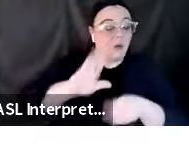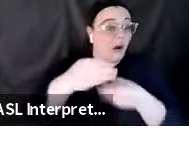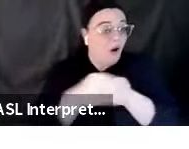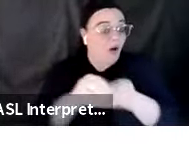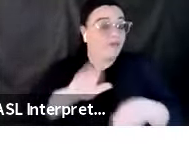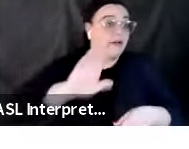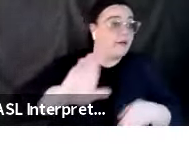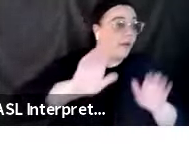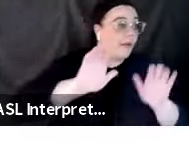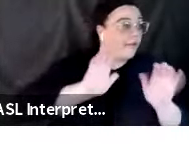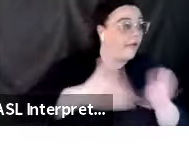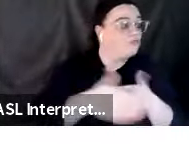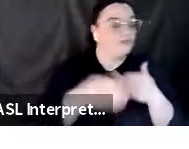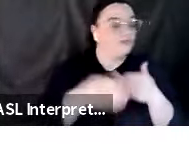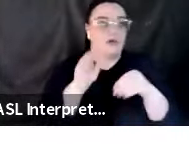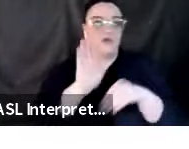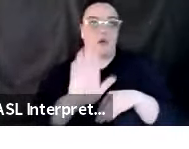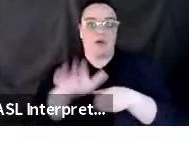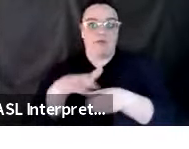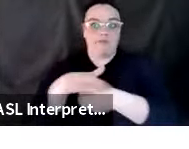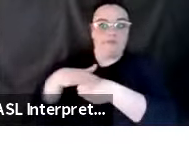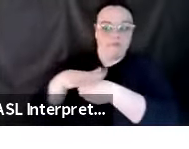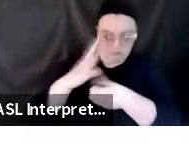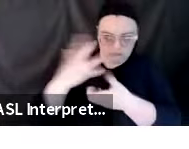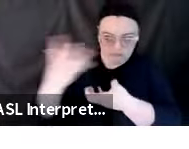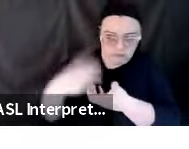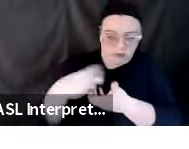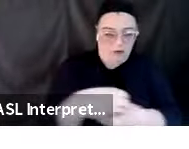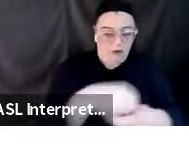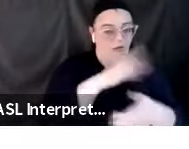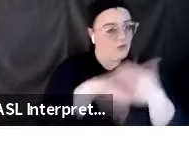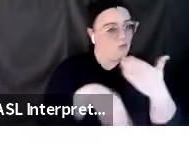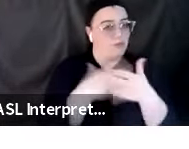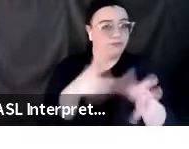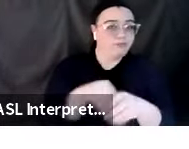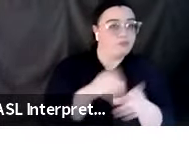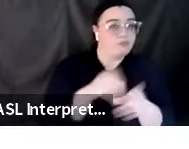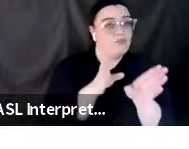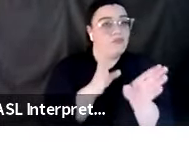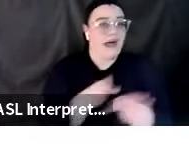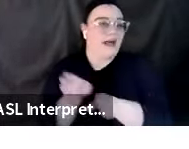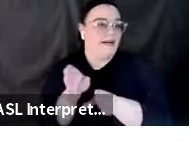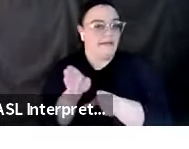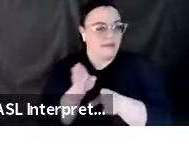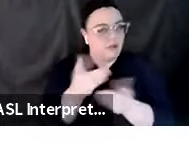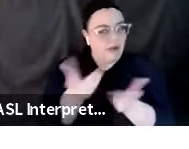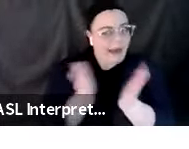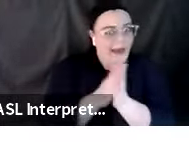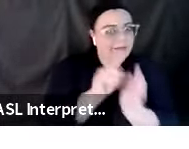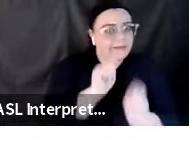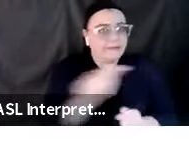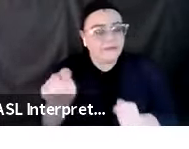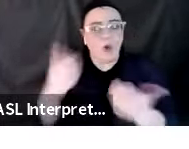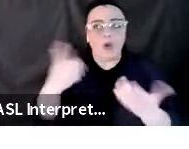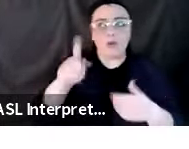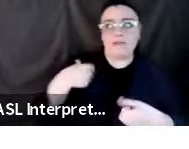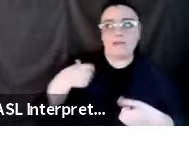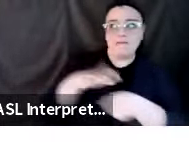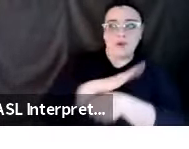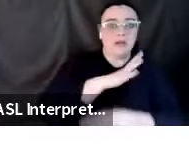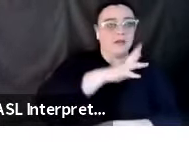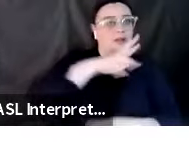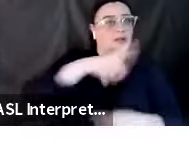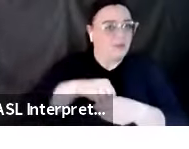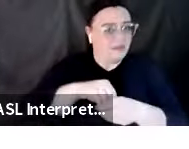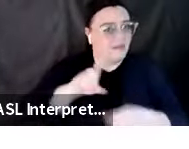planning, and make sure that you're asking them what is needed for them to fully participate in the drill with you and help